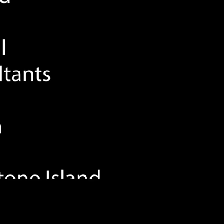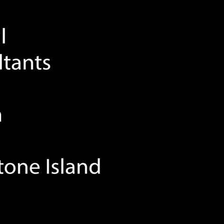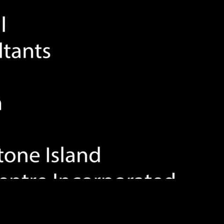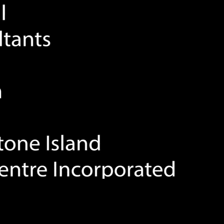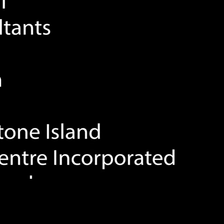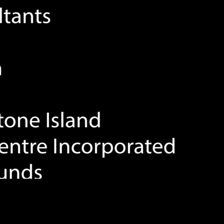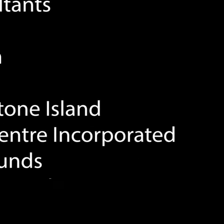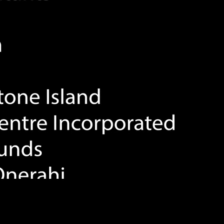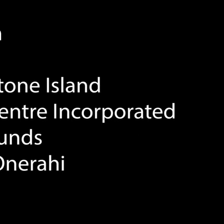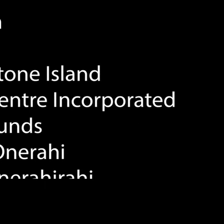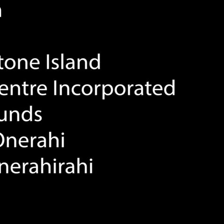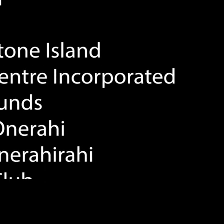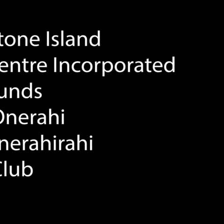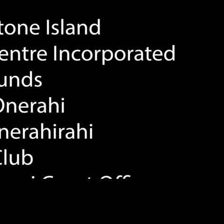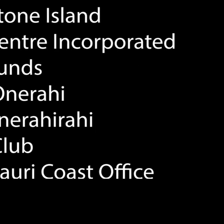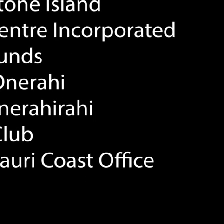Got it.